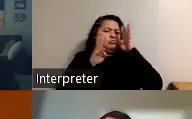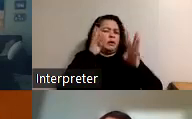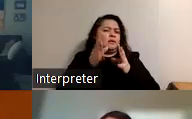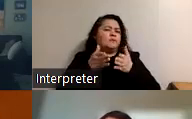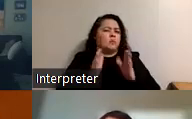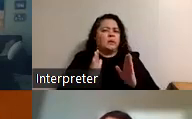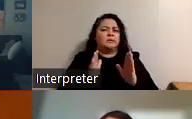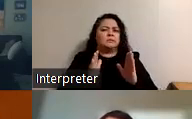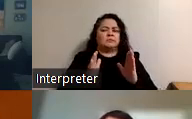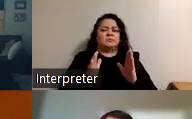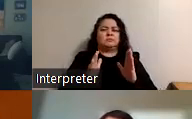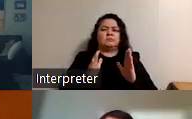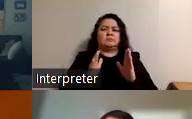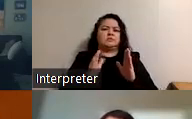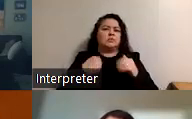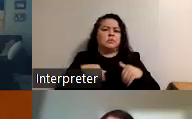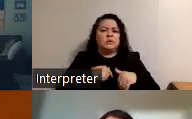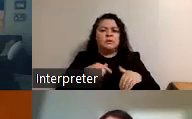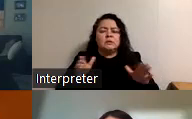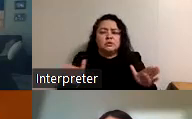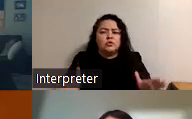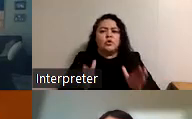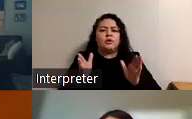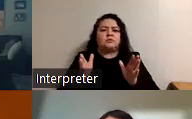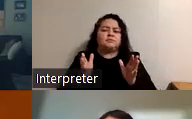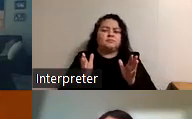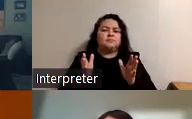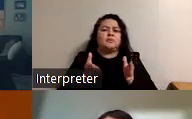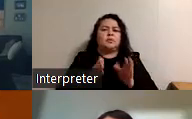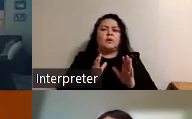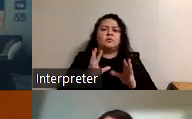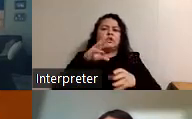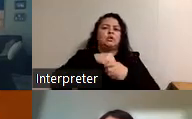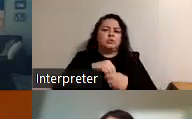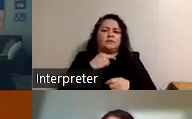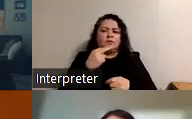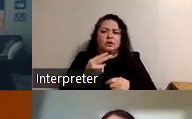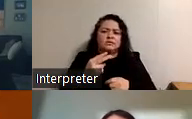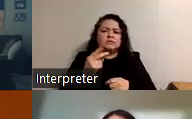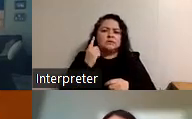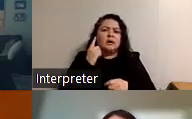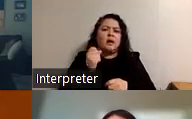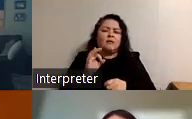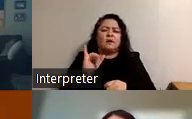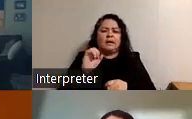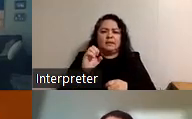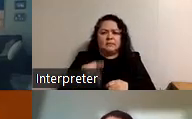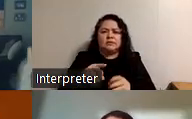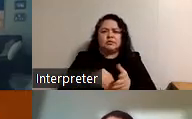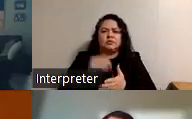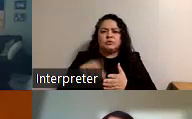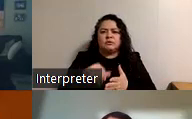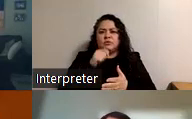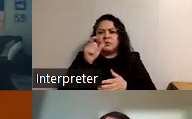we um encourage we're in the ways that we include the voices of our iep students that don't